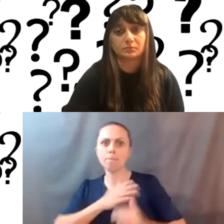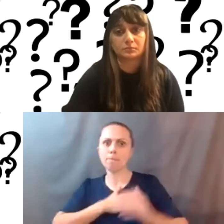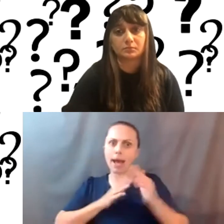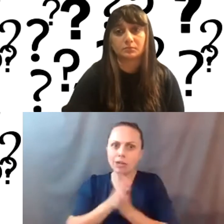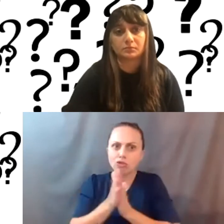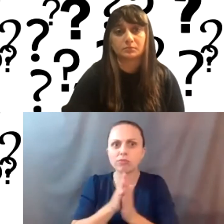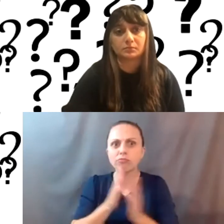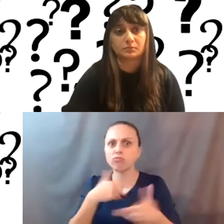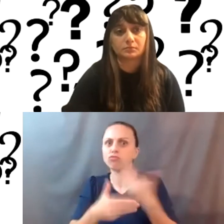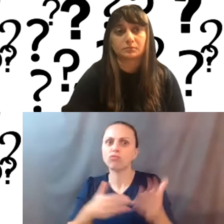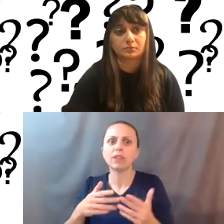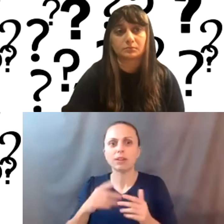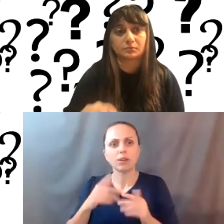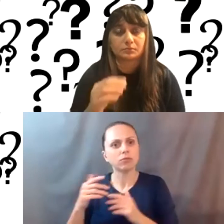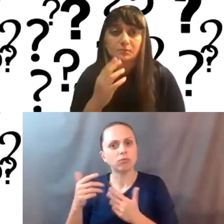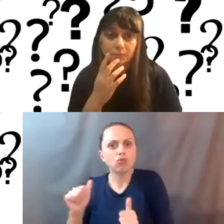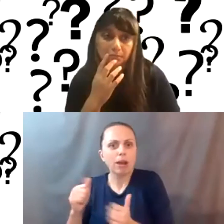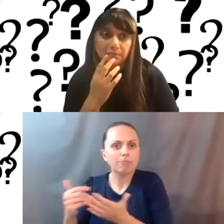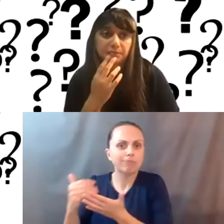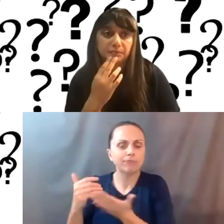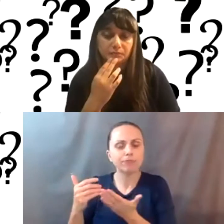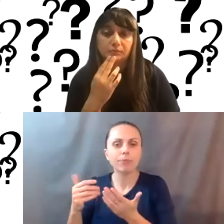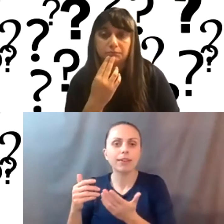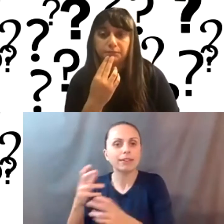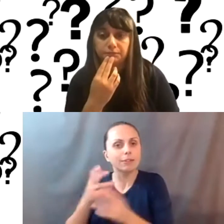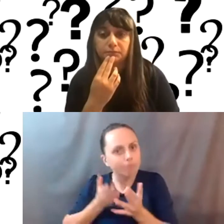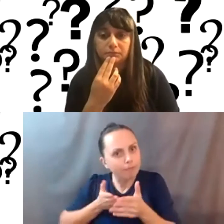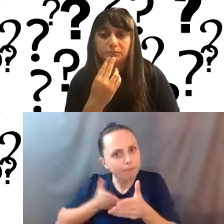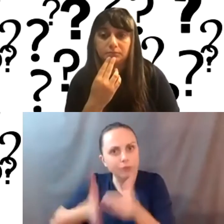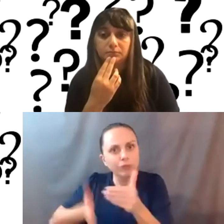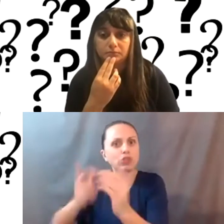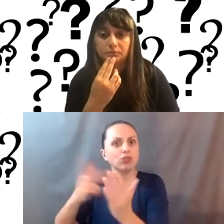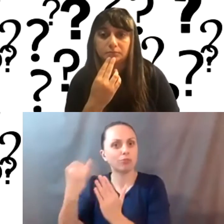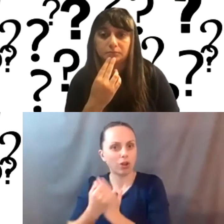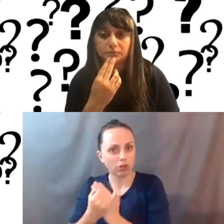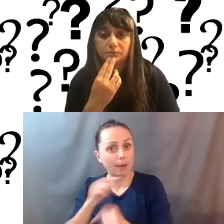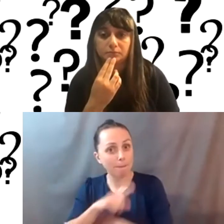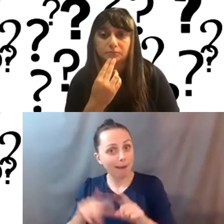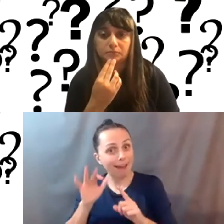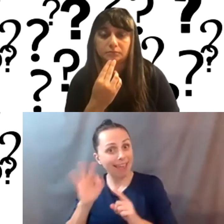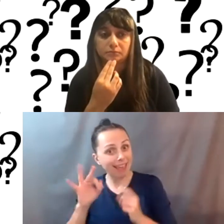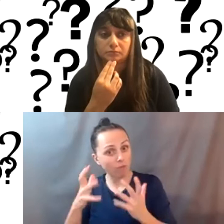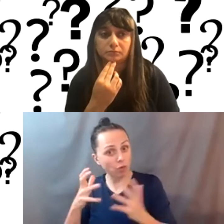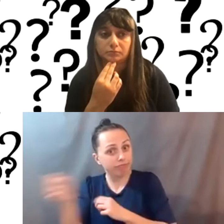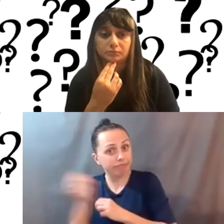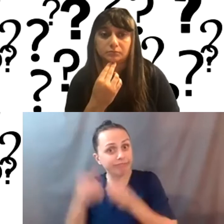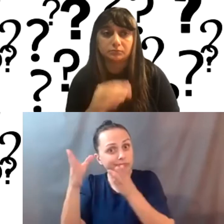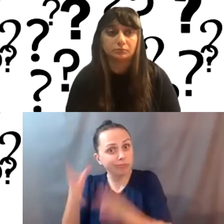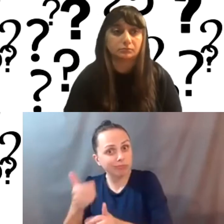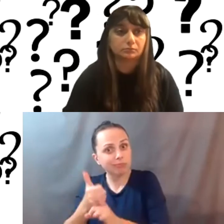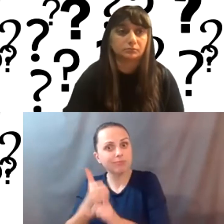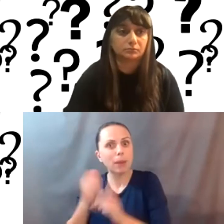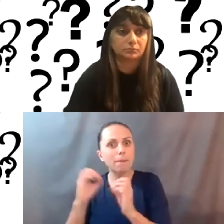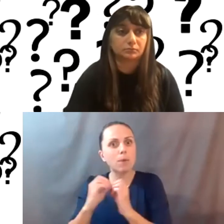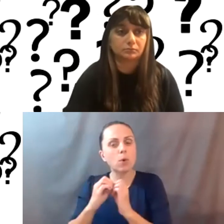maximize the return from you or to quickly get through your project. Whereas if you can get a vendor that acts more